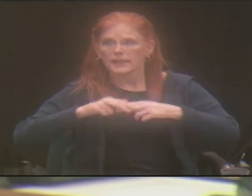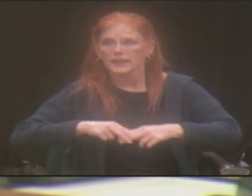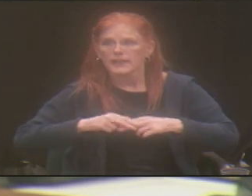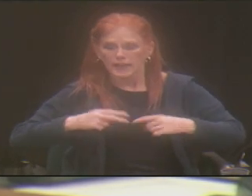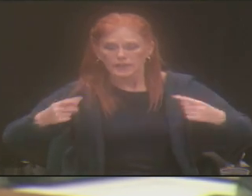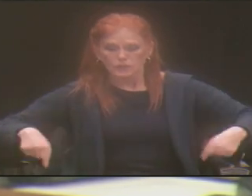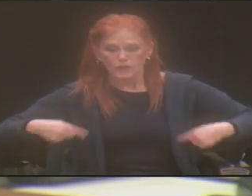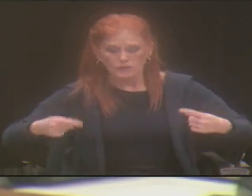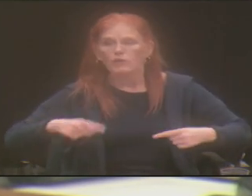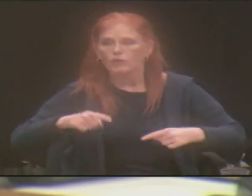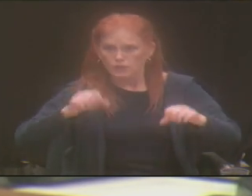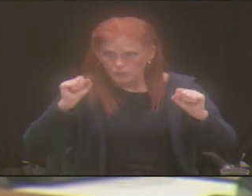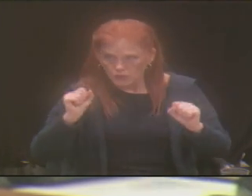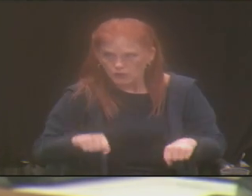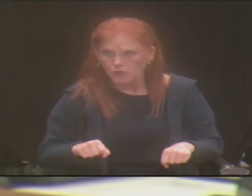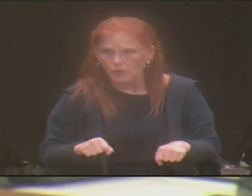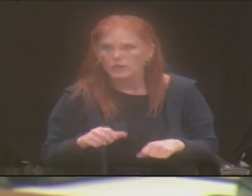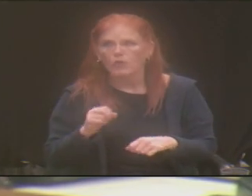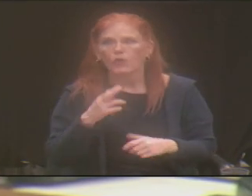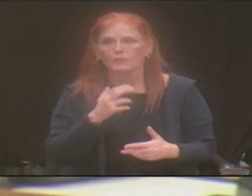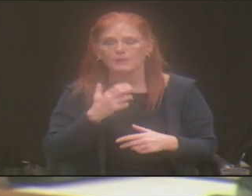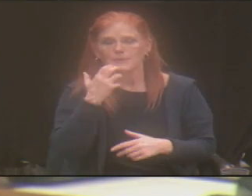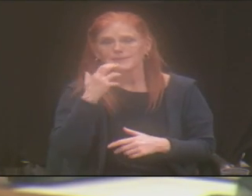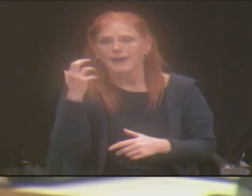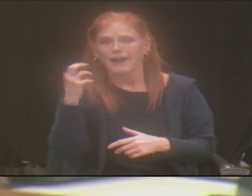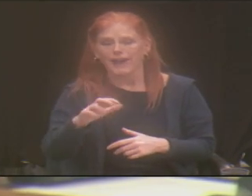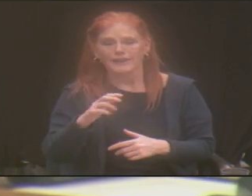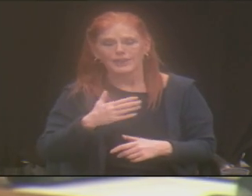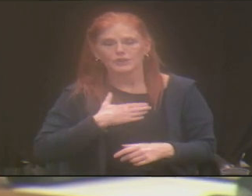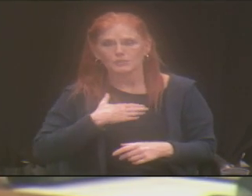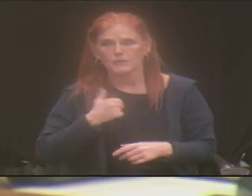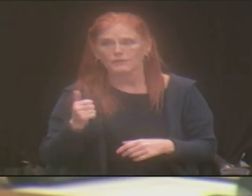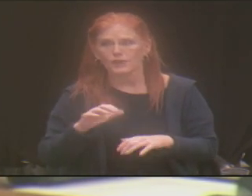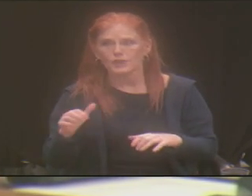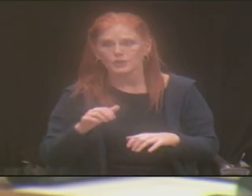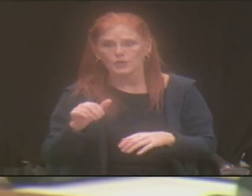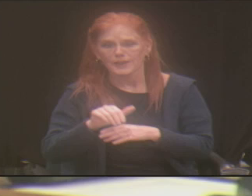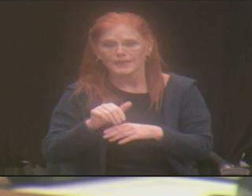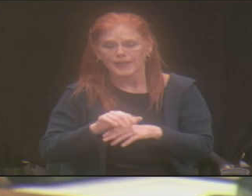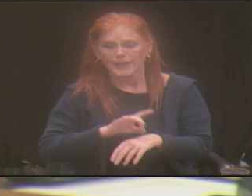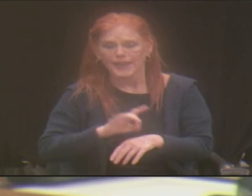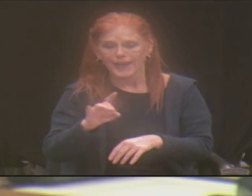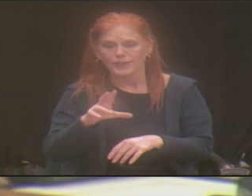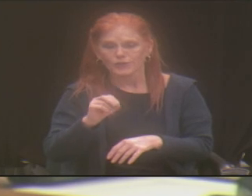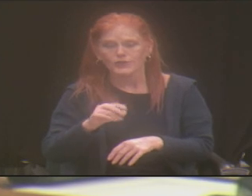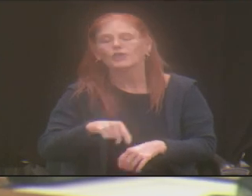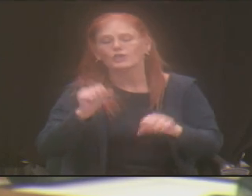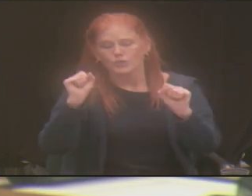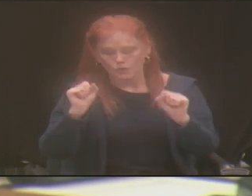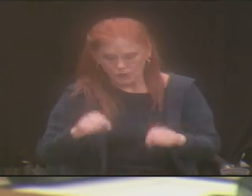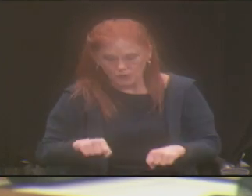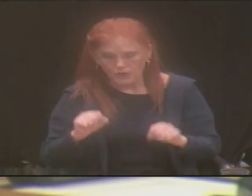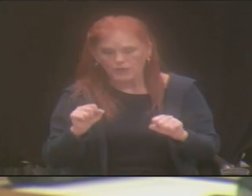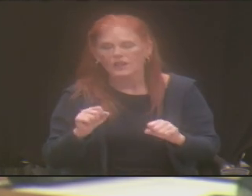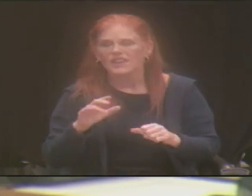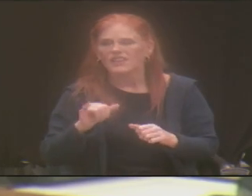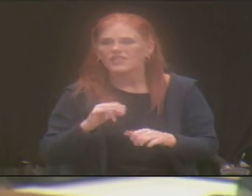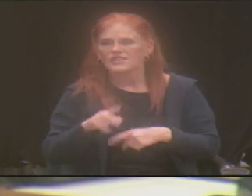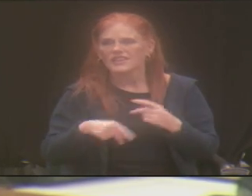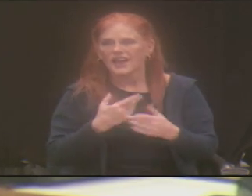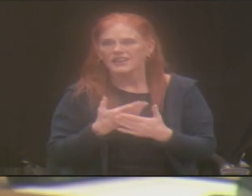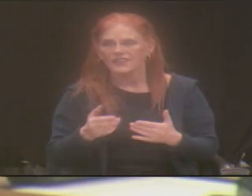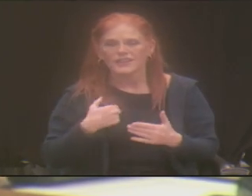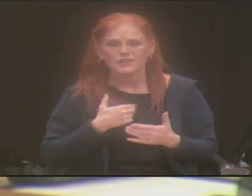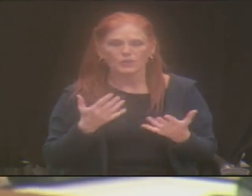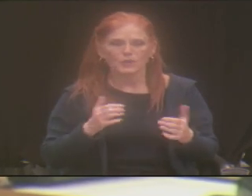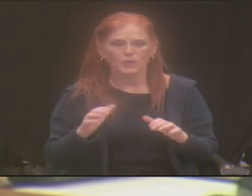you could. Or if it was hot and you'd rather do it at 830 at night, you could. Those are the things that we